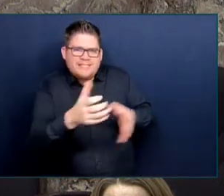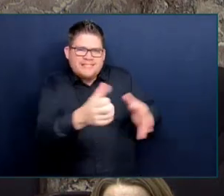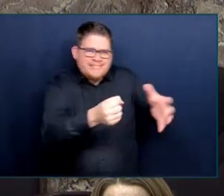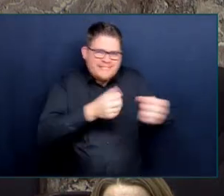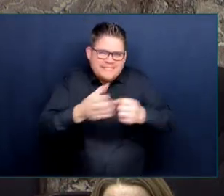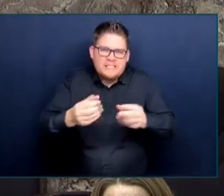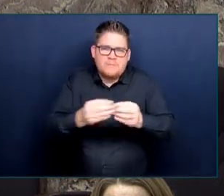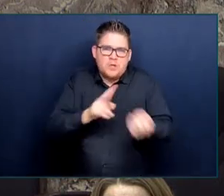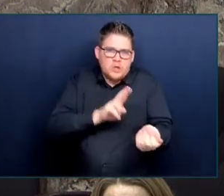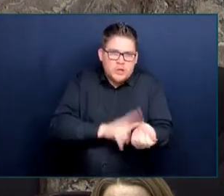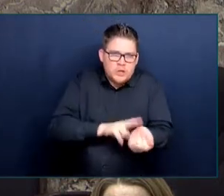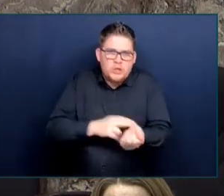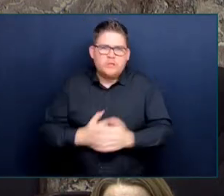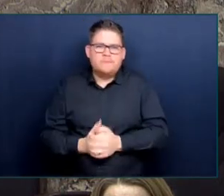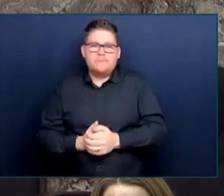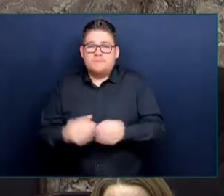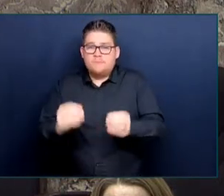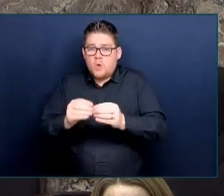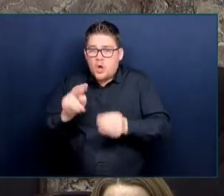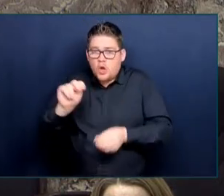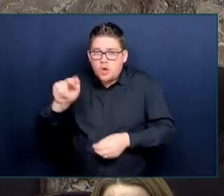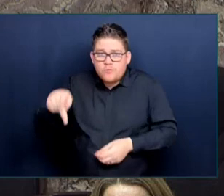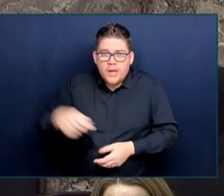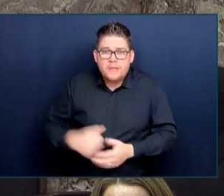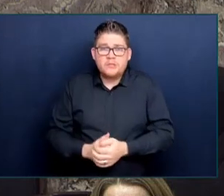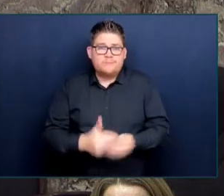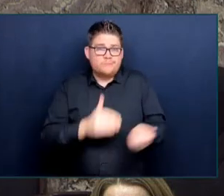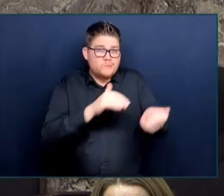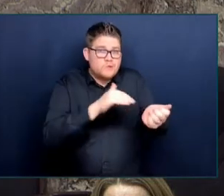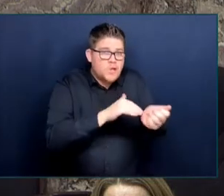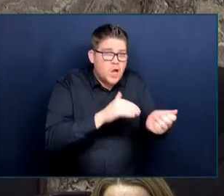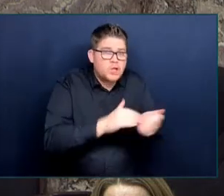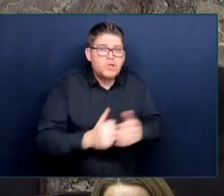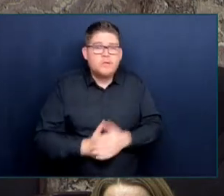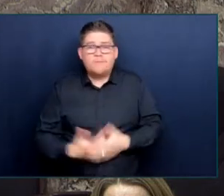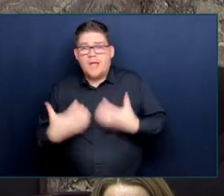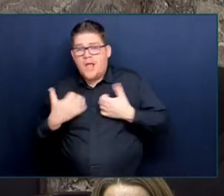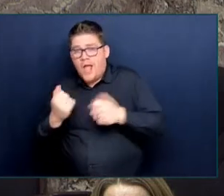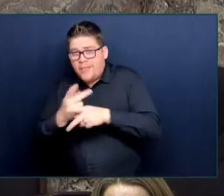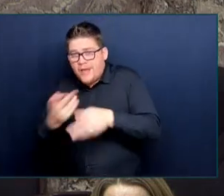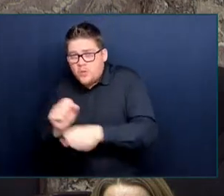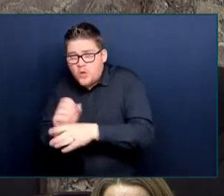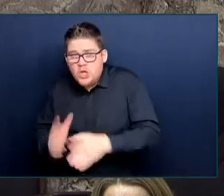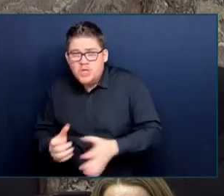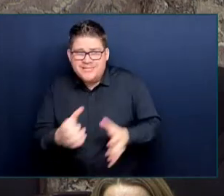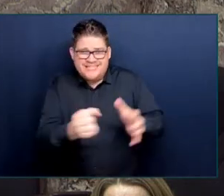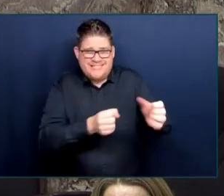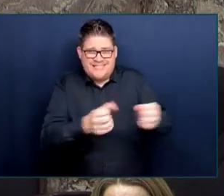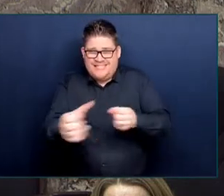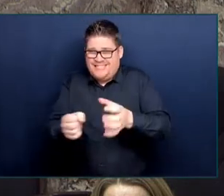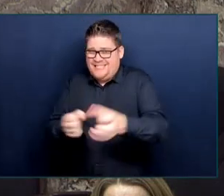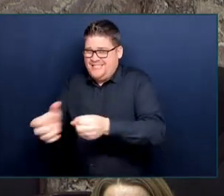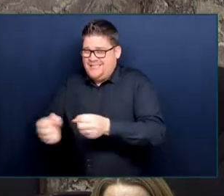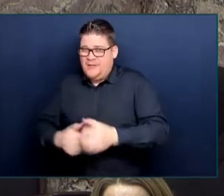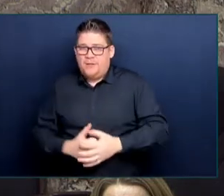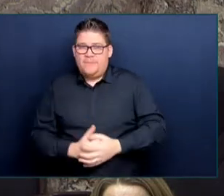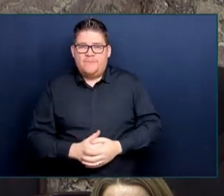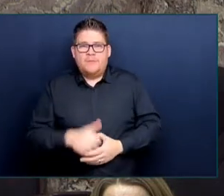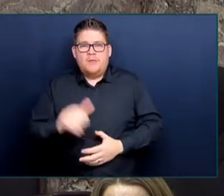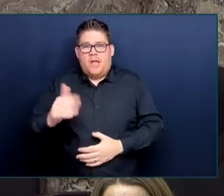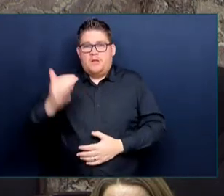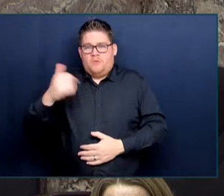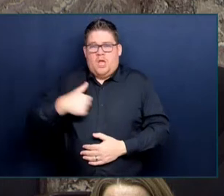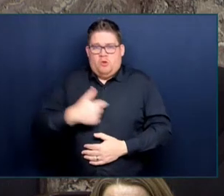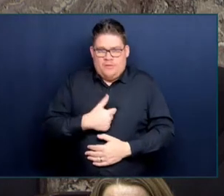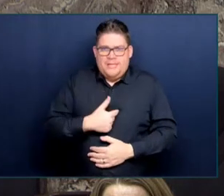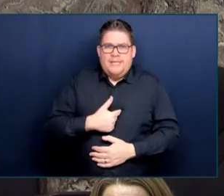and more health care workers. And why, I think, this government has made a real change in the care provided to women, no matter where